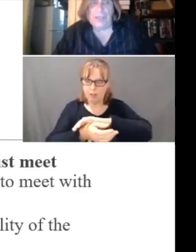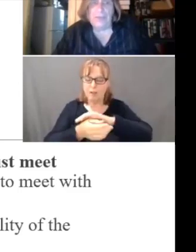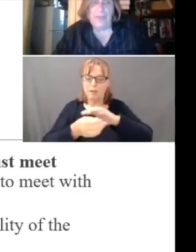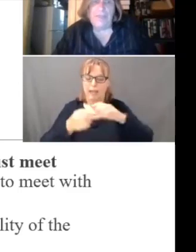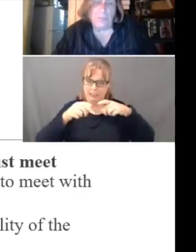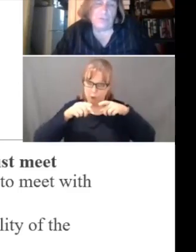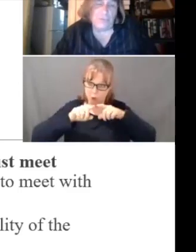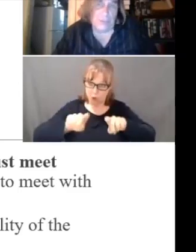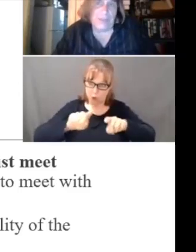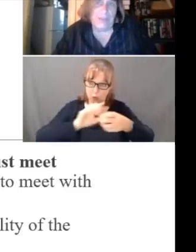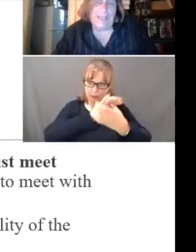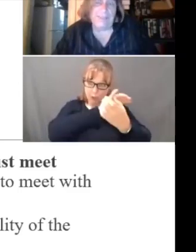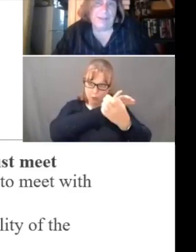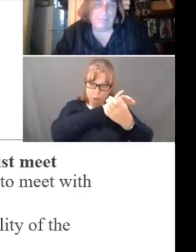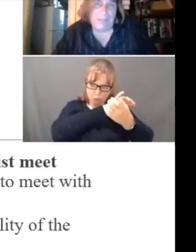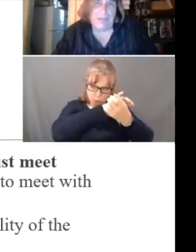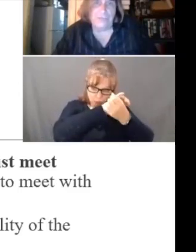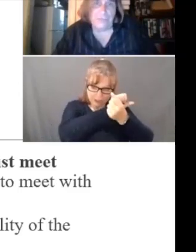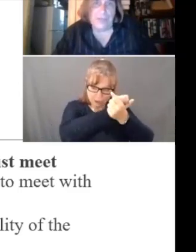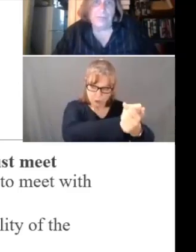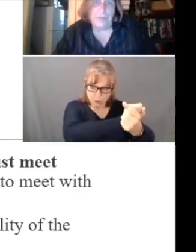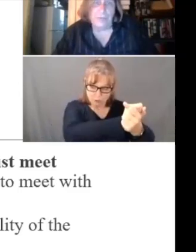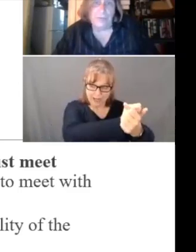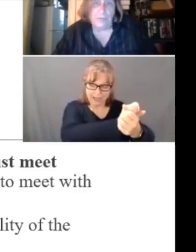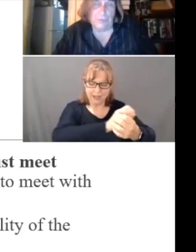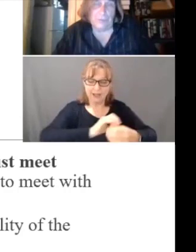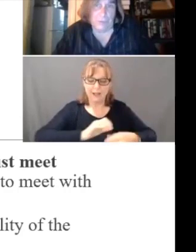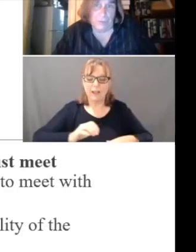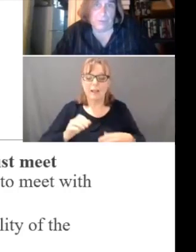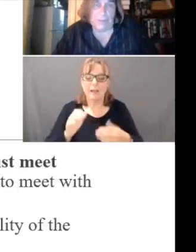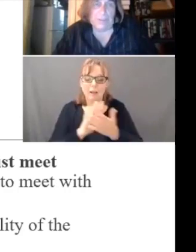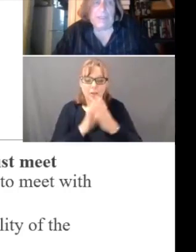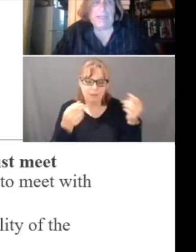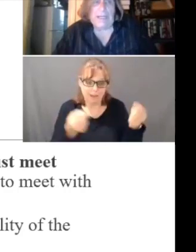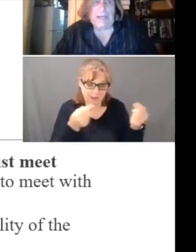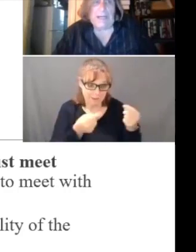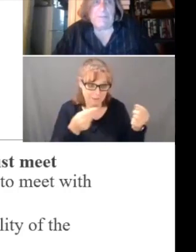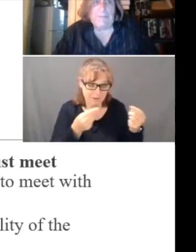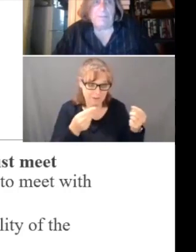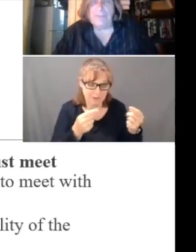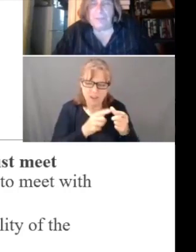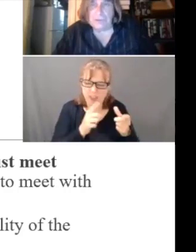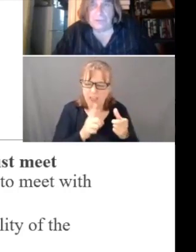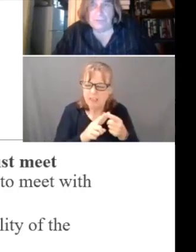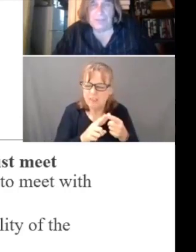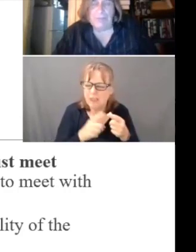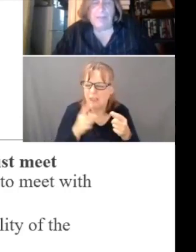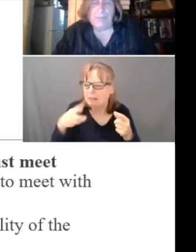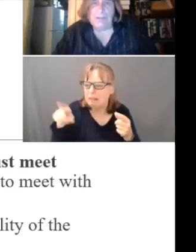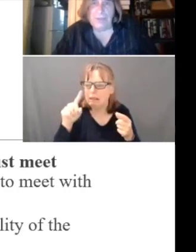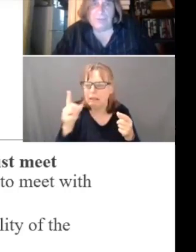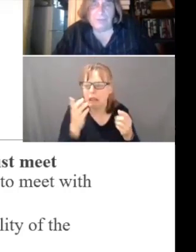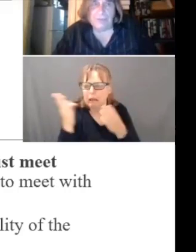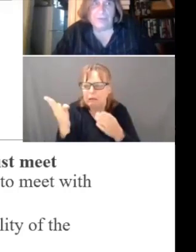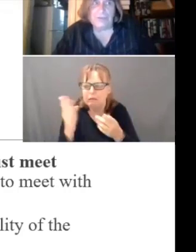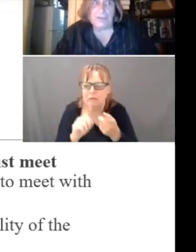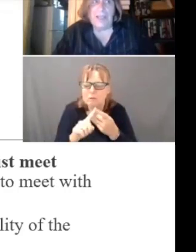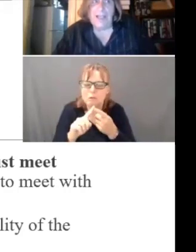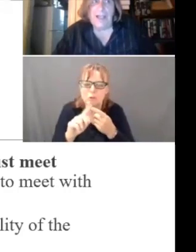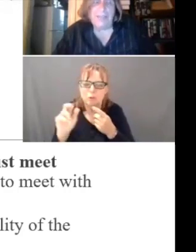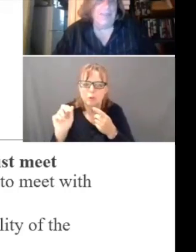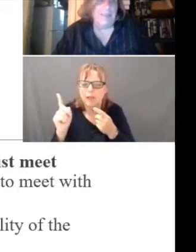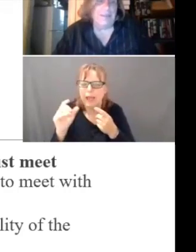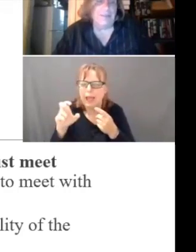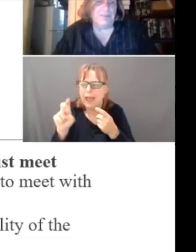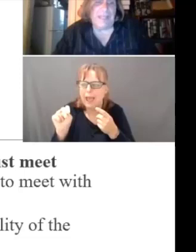restraints that were treated as an administrative review, um, resolution, forgive me, administrative resolution.